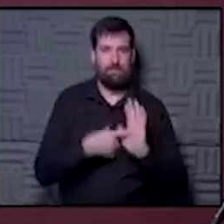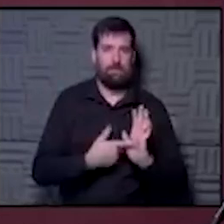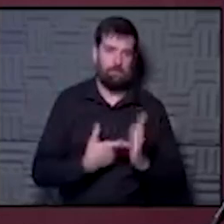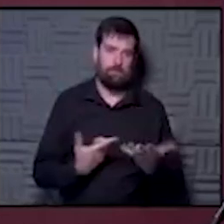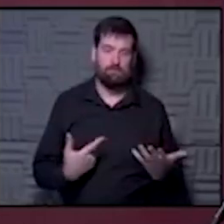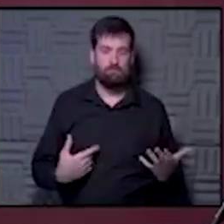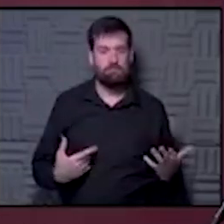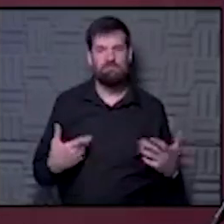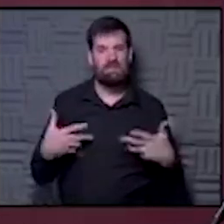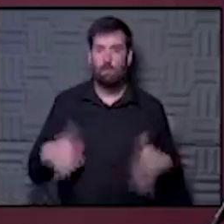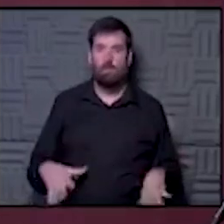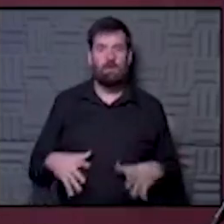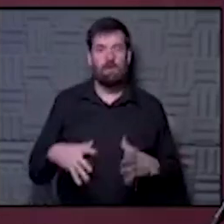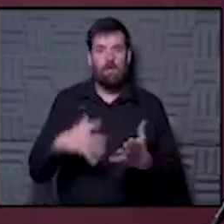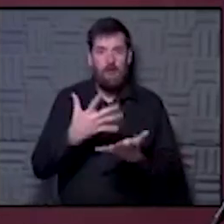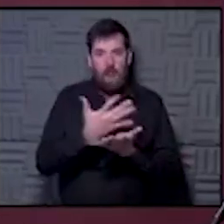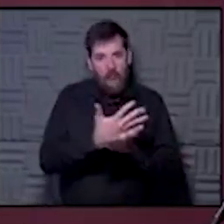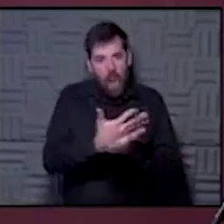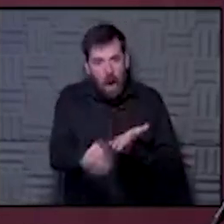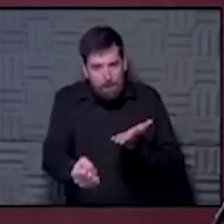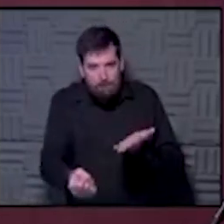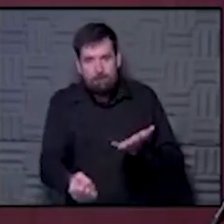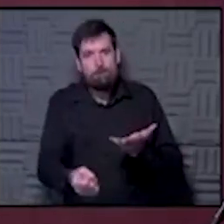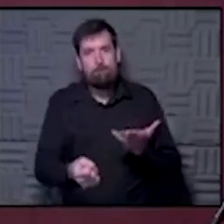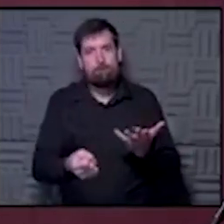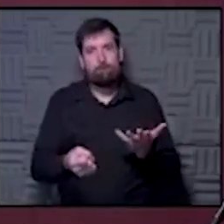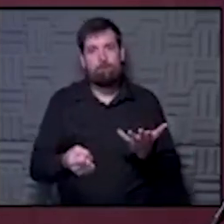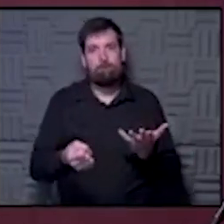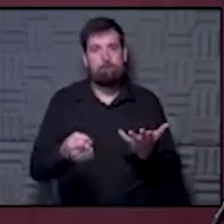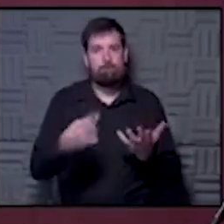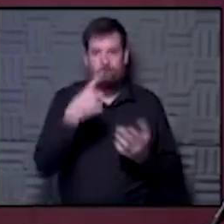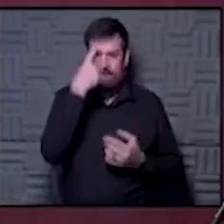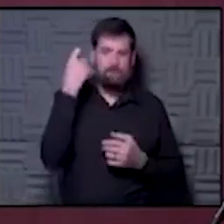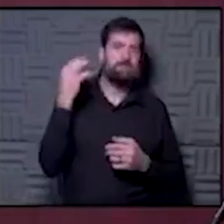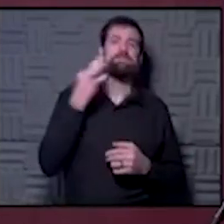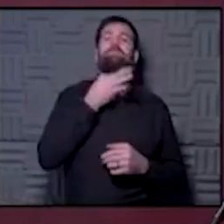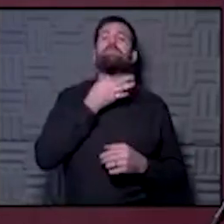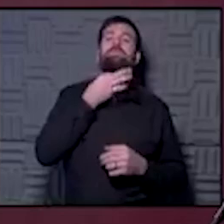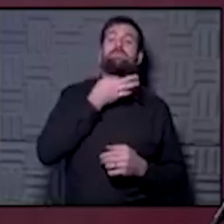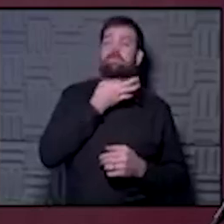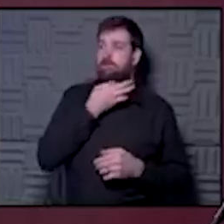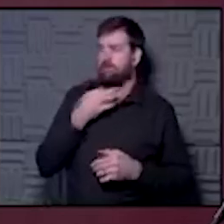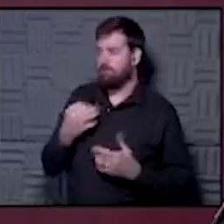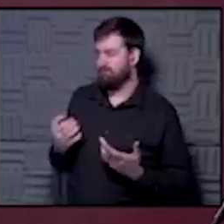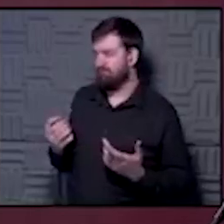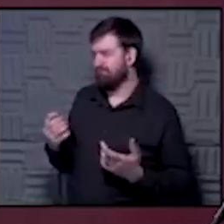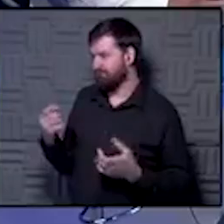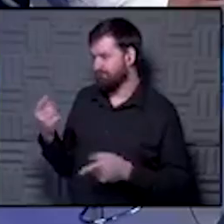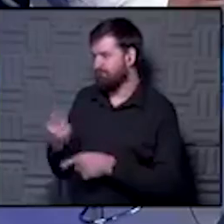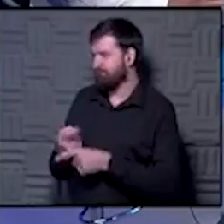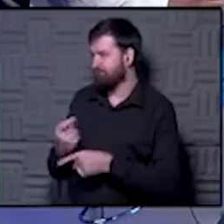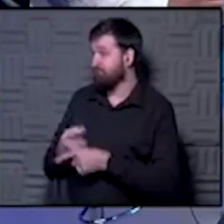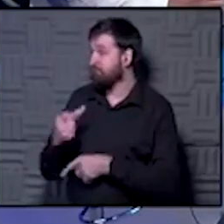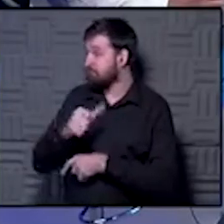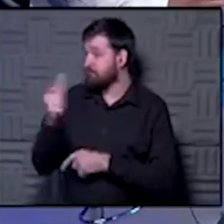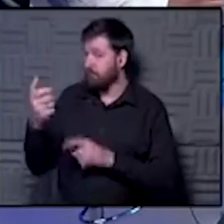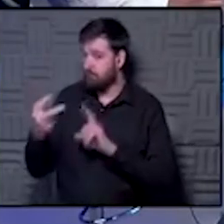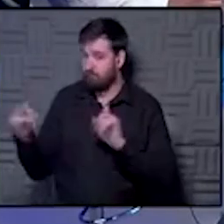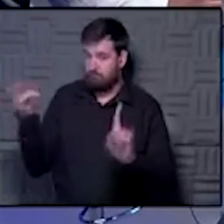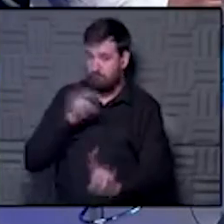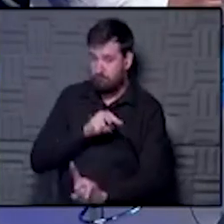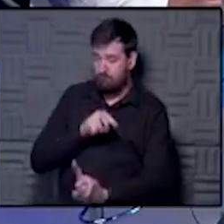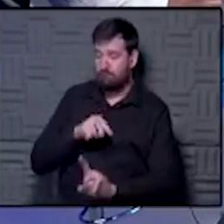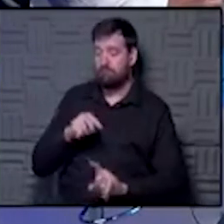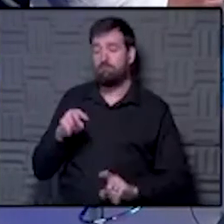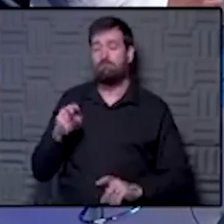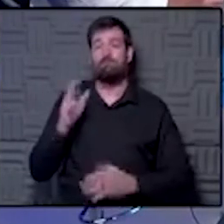I would hate to run out of supply just because we're curious. You can't do it just because of that. But then the other side of this is